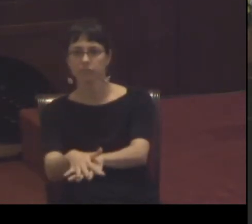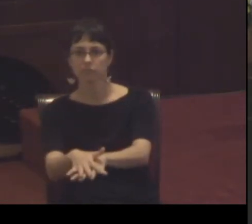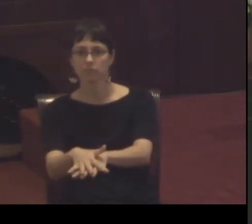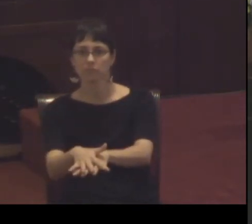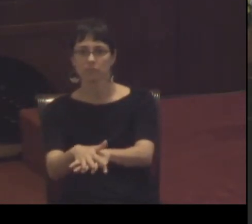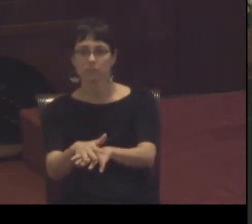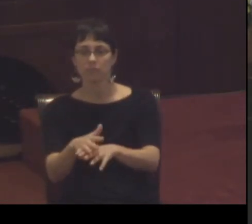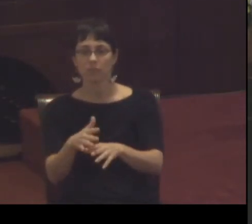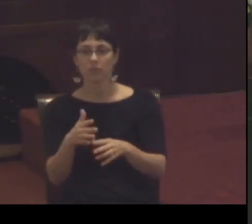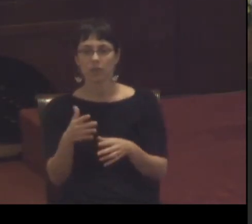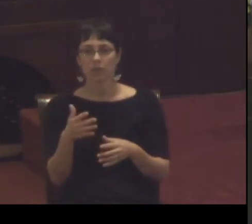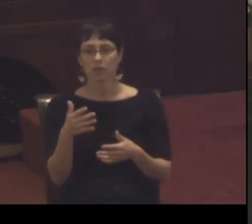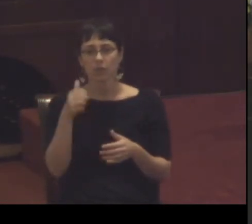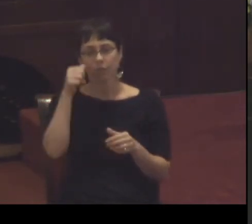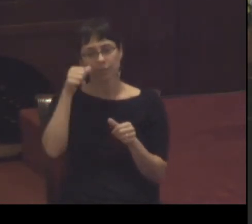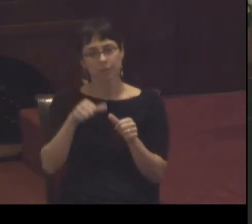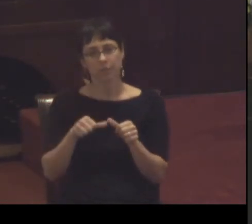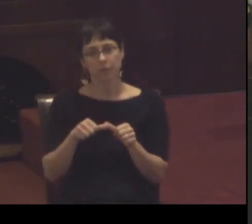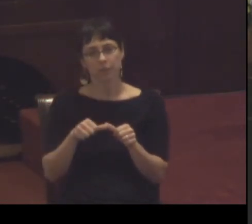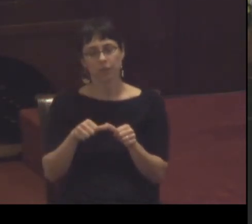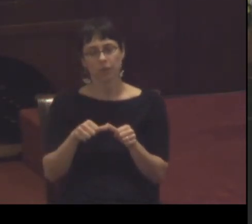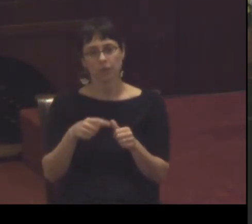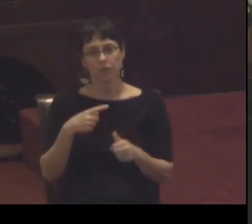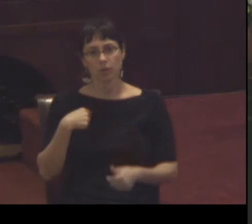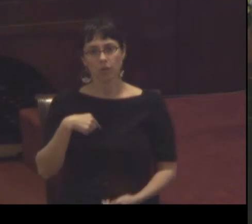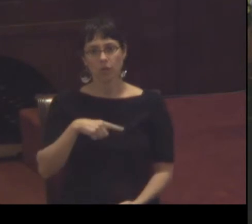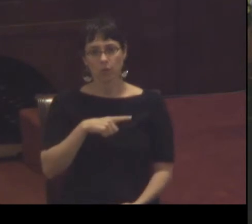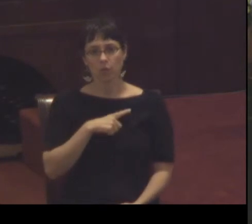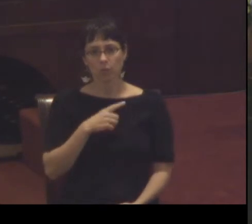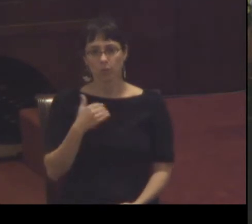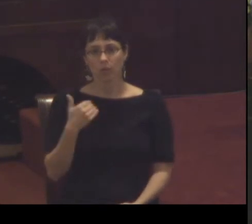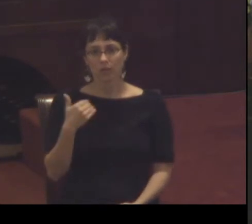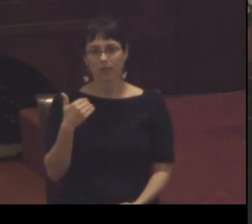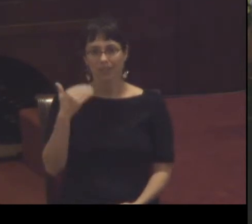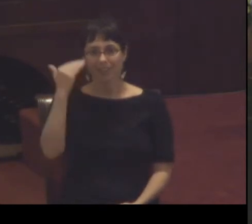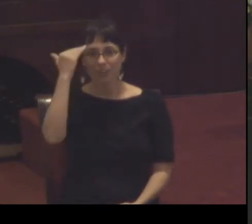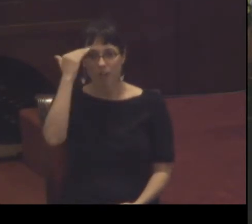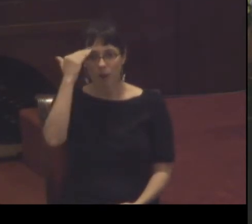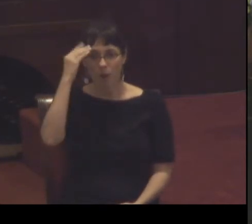remember we we have one who has the last word